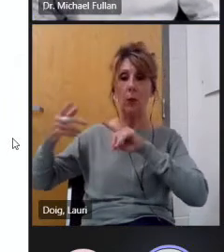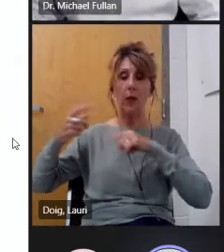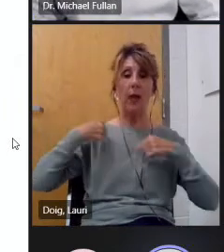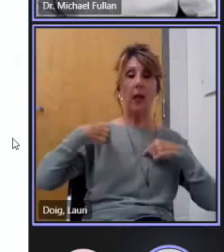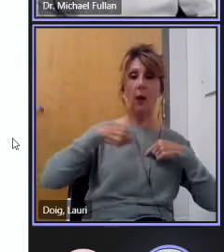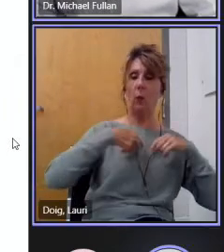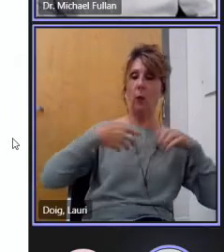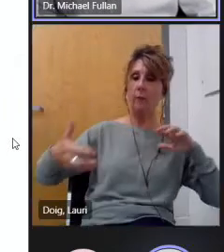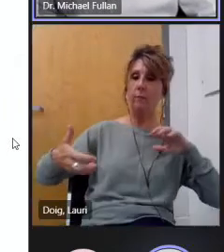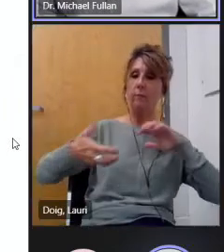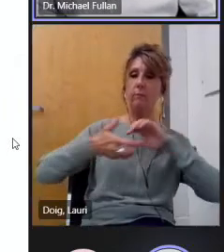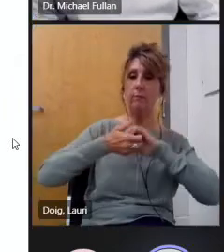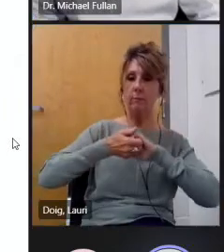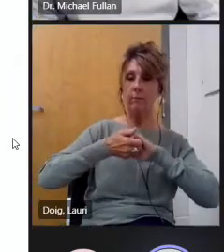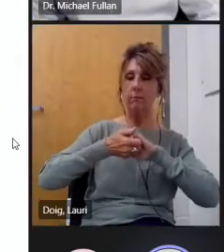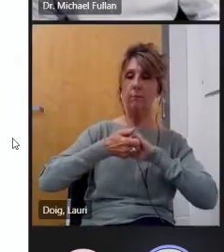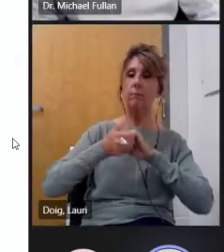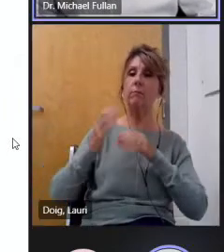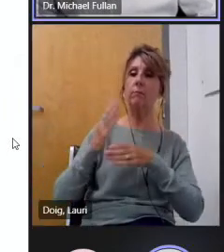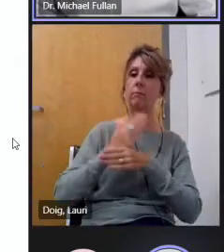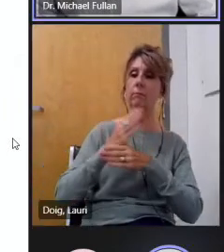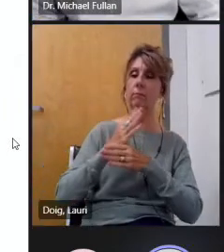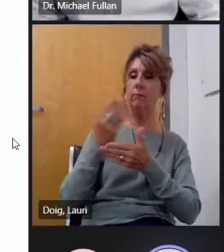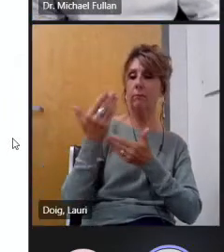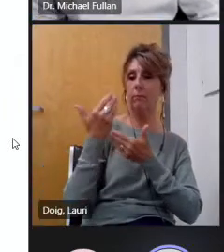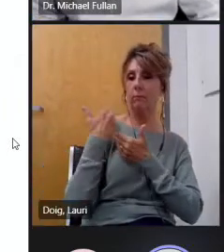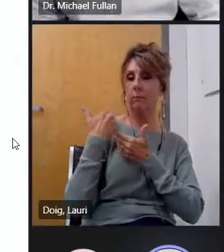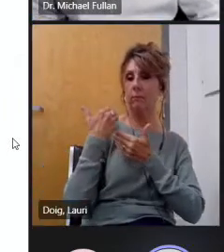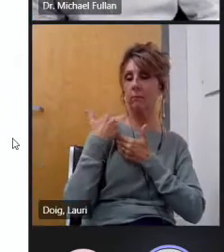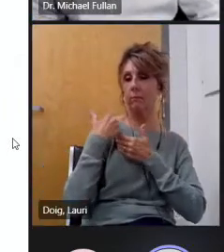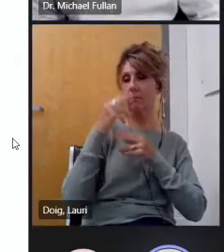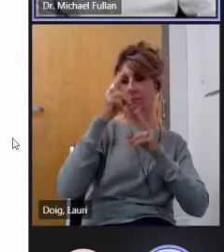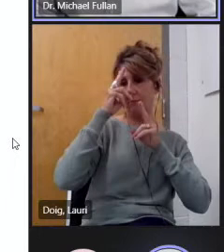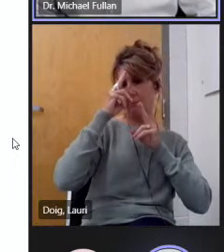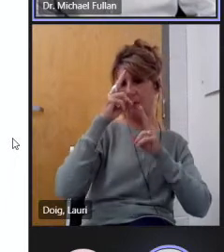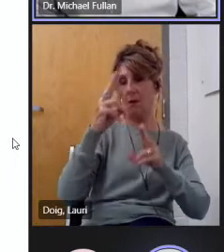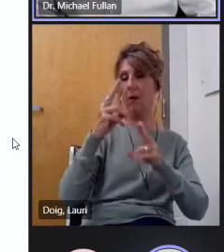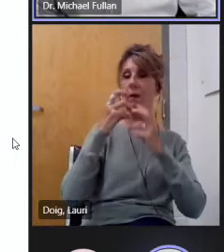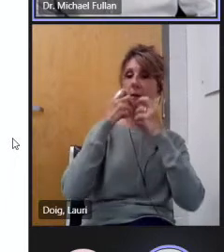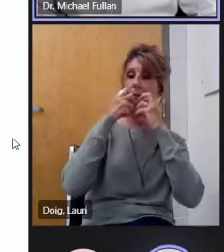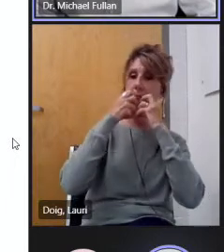environment protecting the future for those generations to come